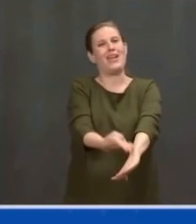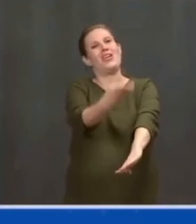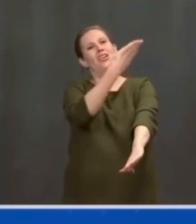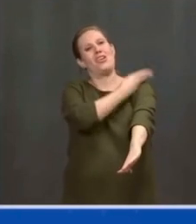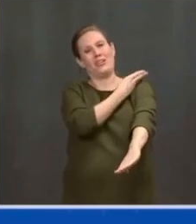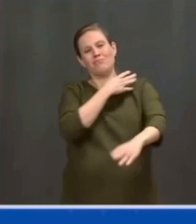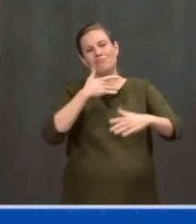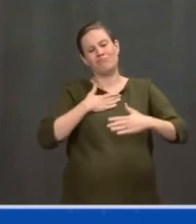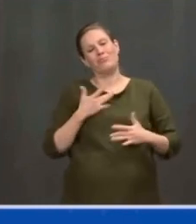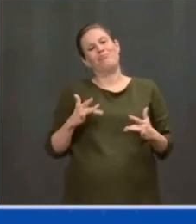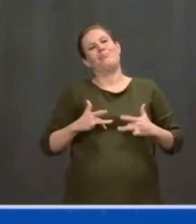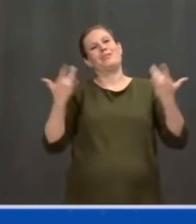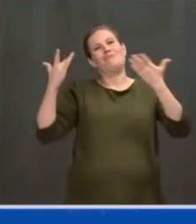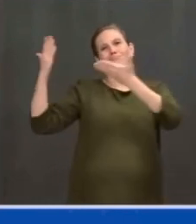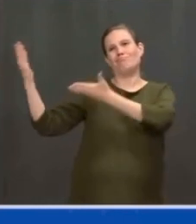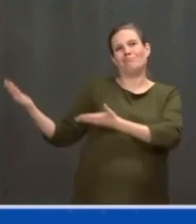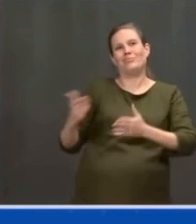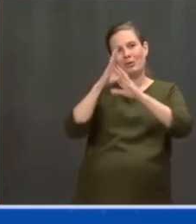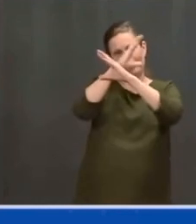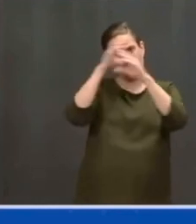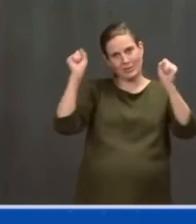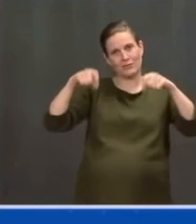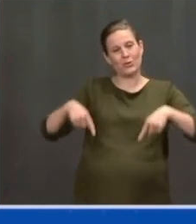of the United States, Joe Biden.